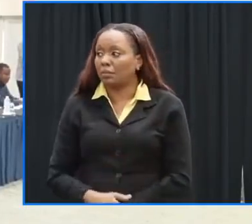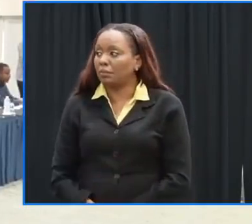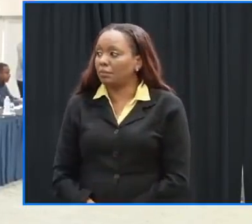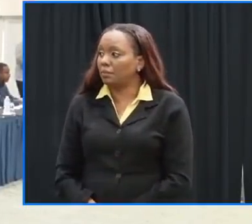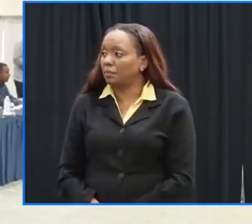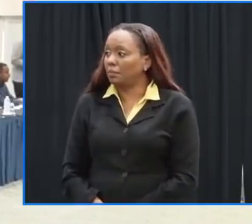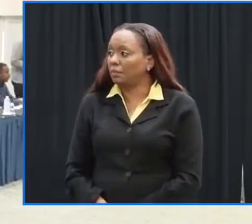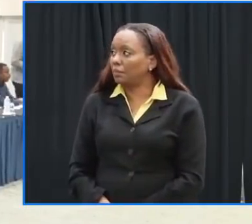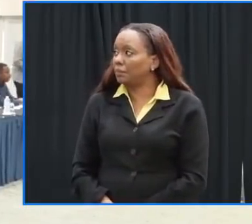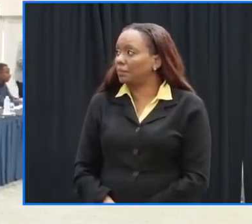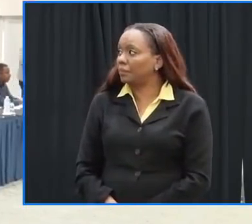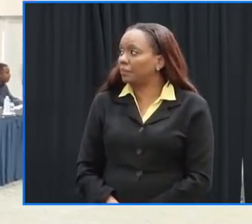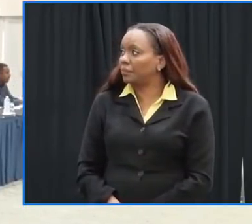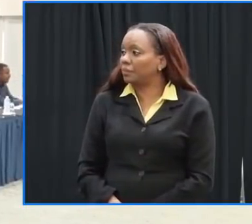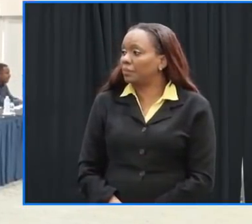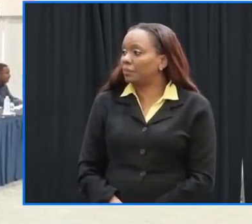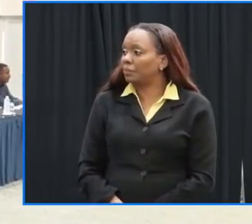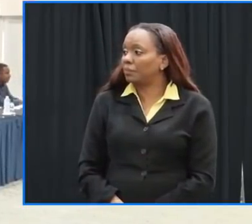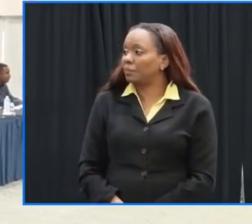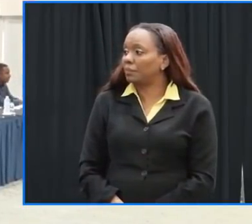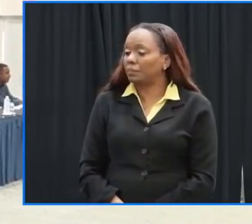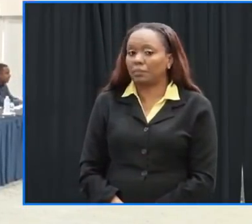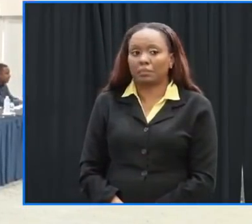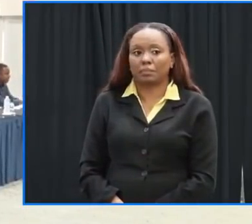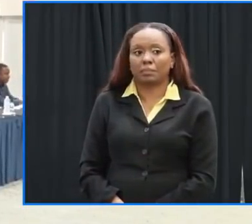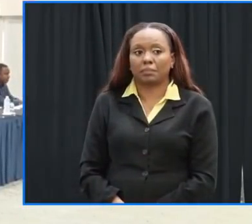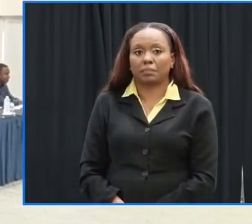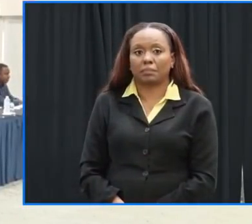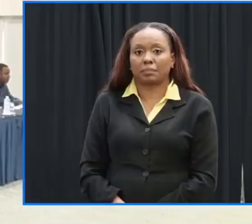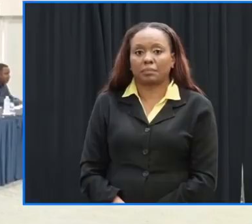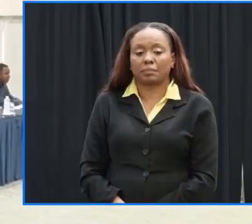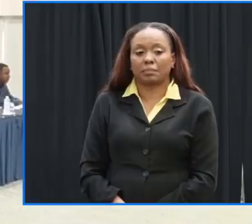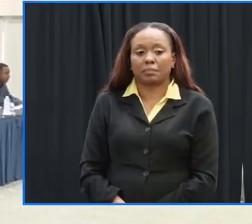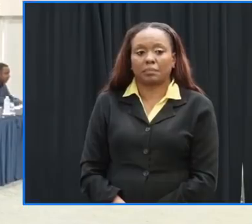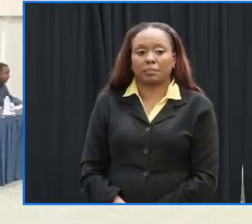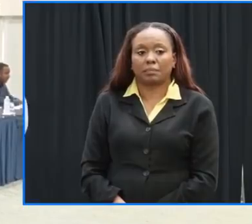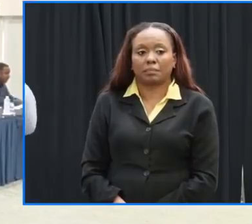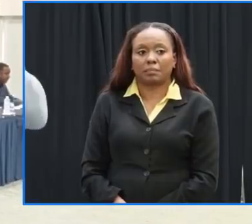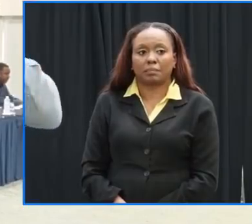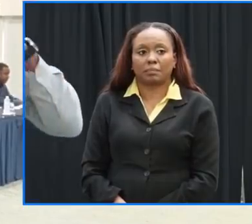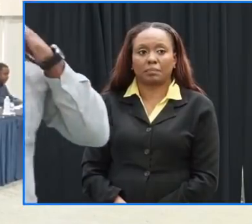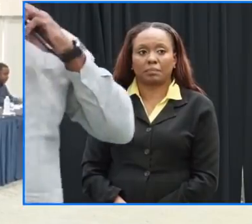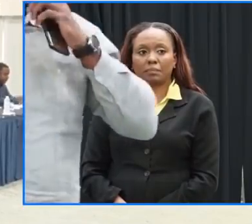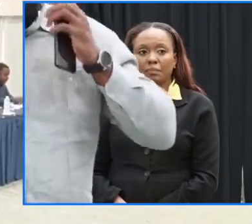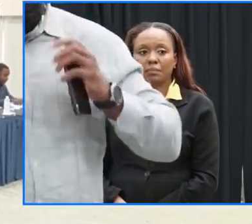much mr cummins thank you um mr halliday can you please update us on the water situation